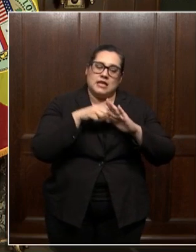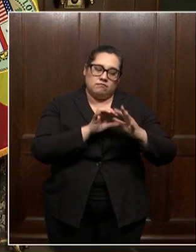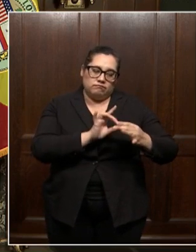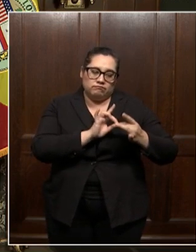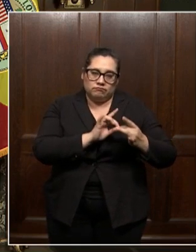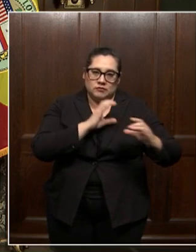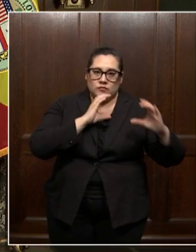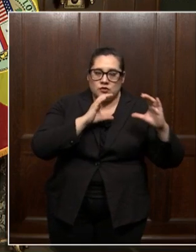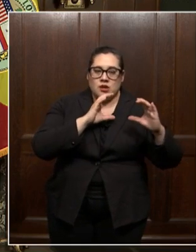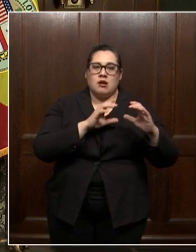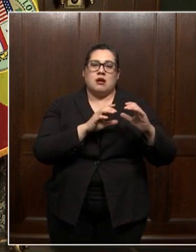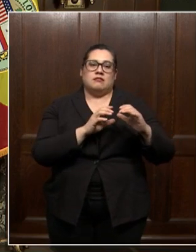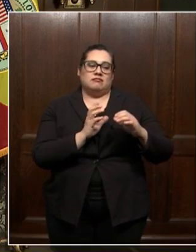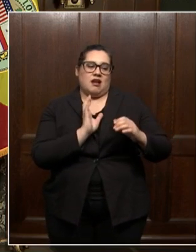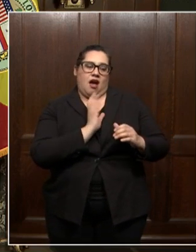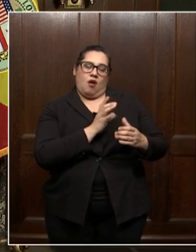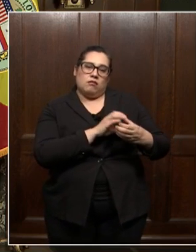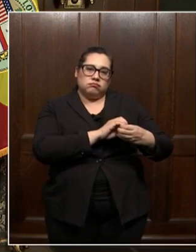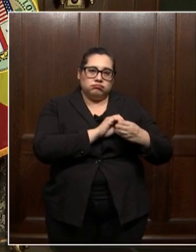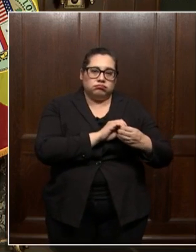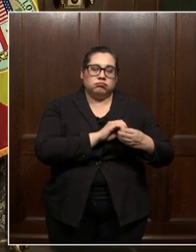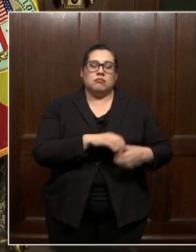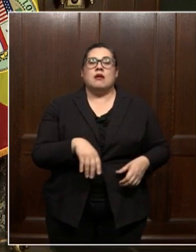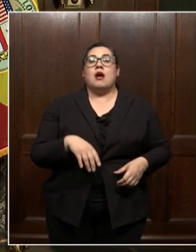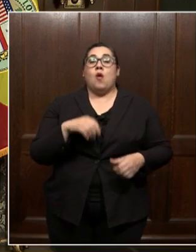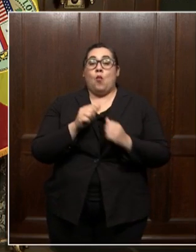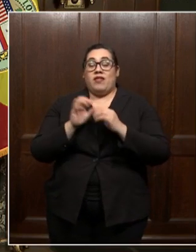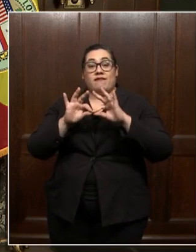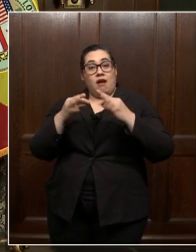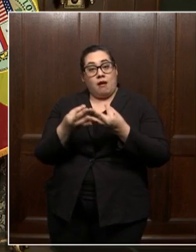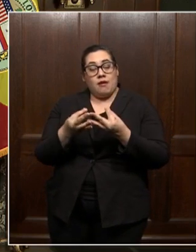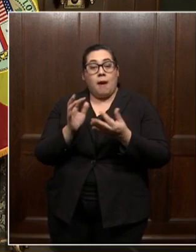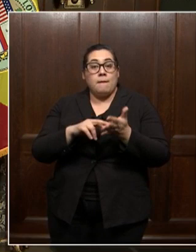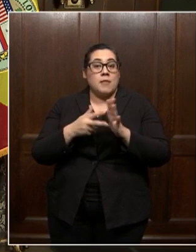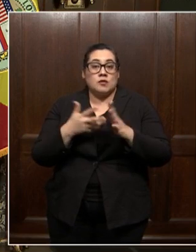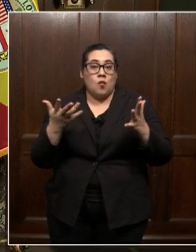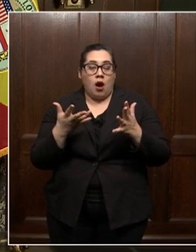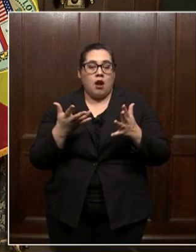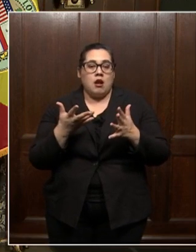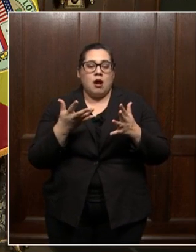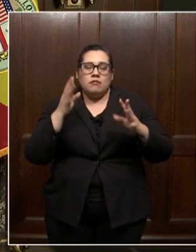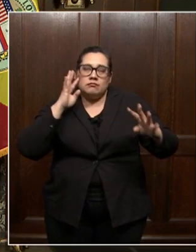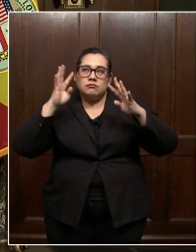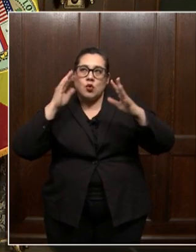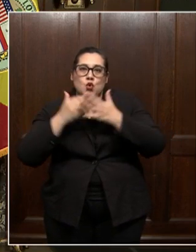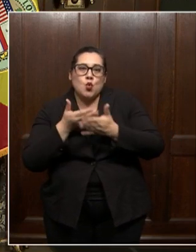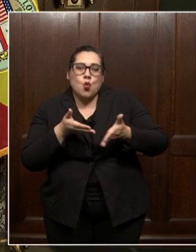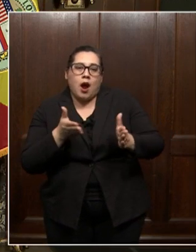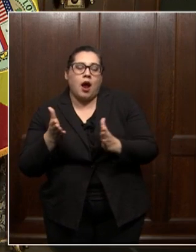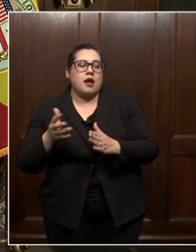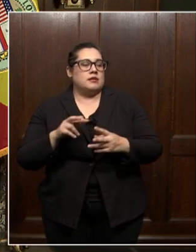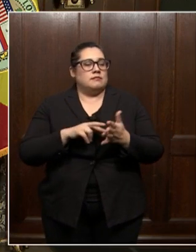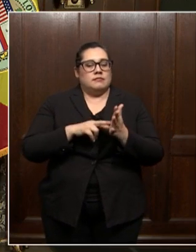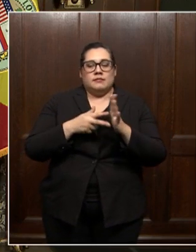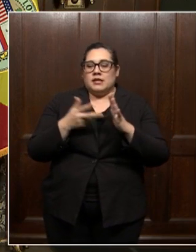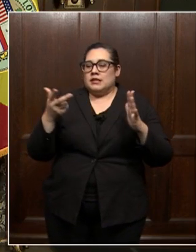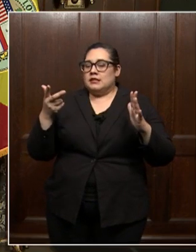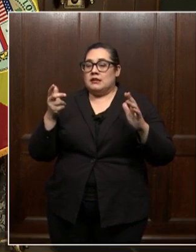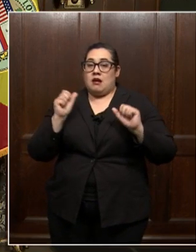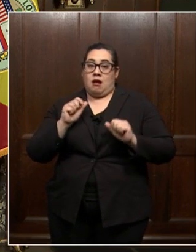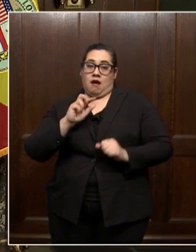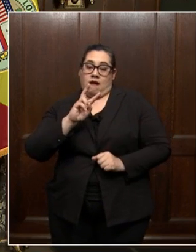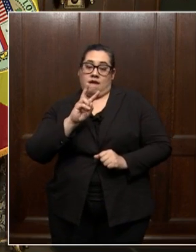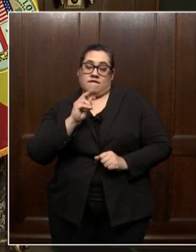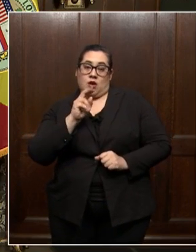communication and our connection. With our families, that means creating new ways, whether it's the